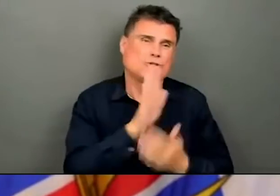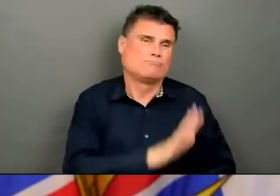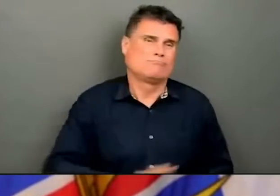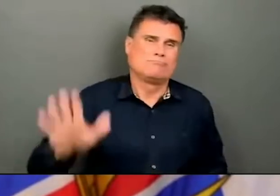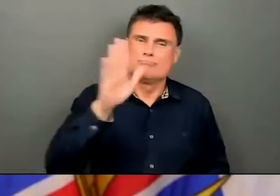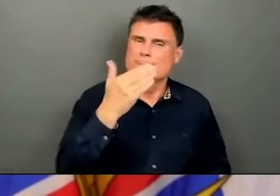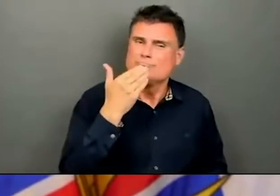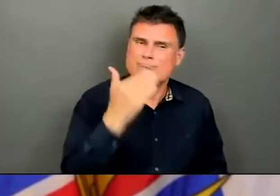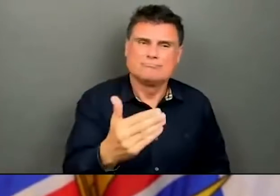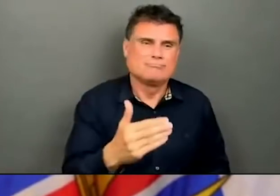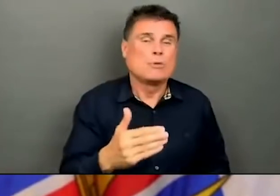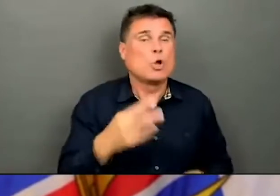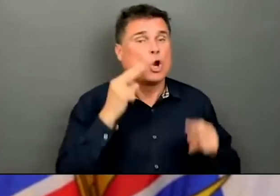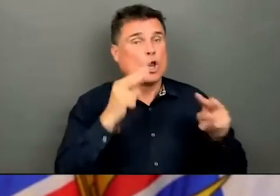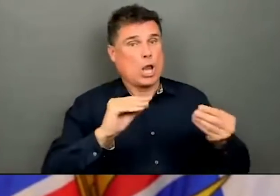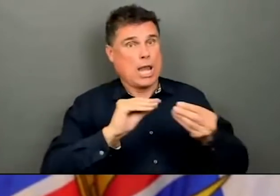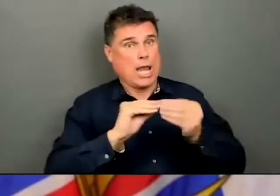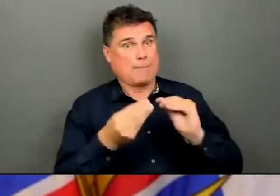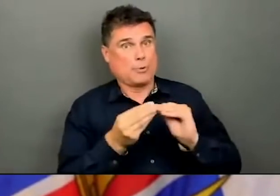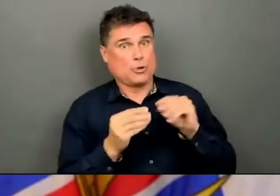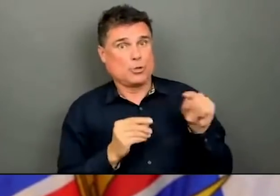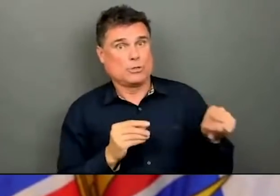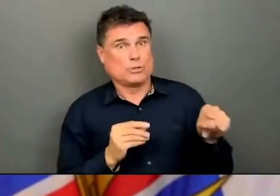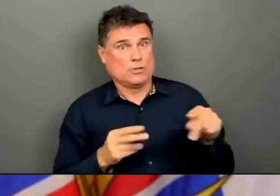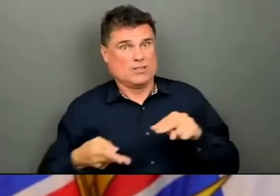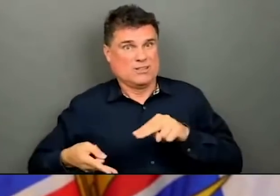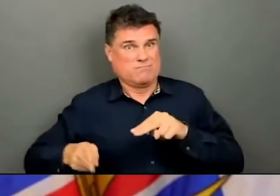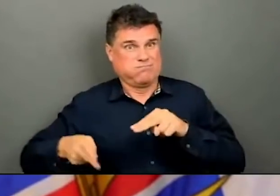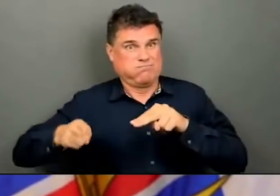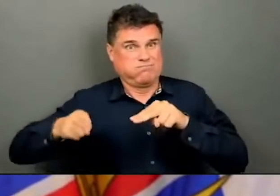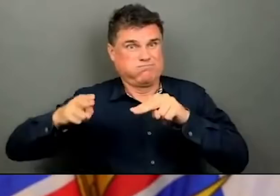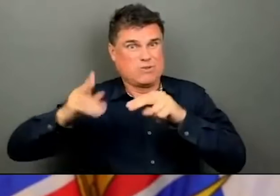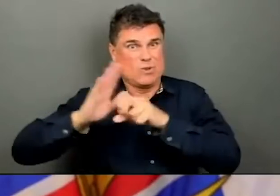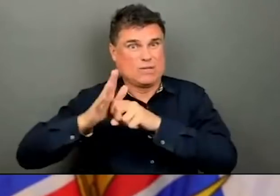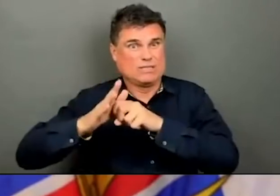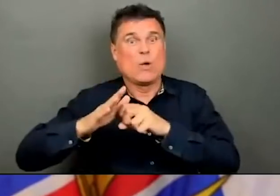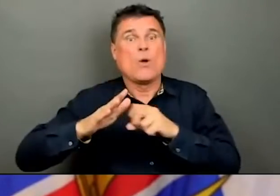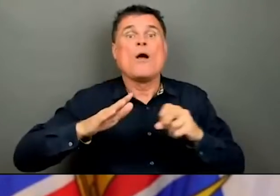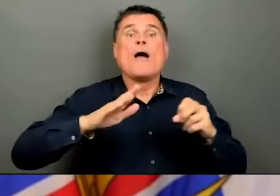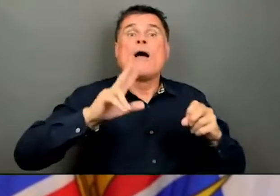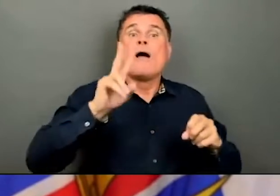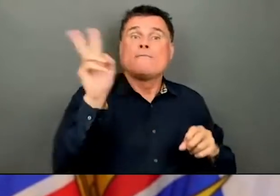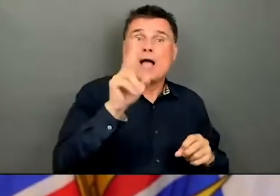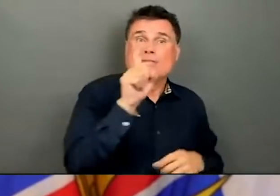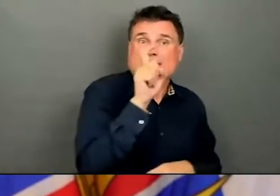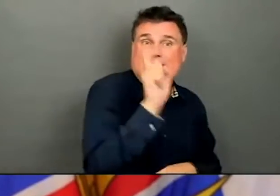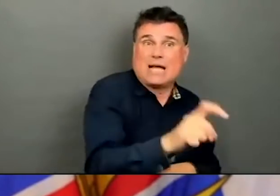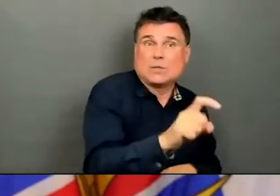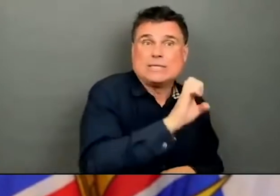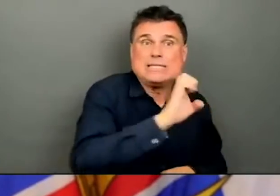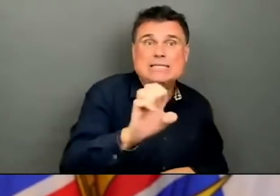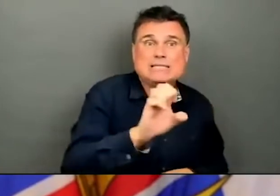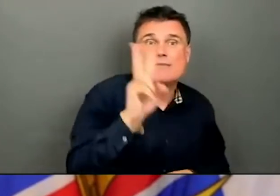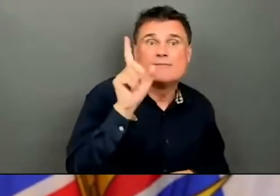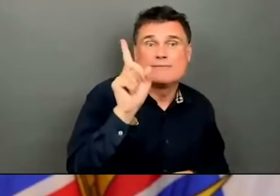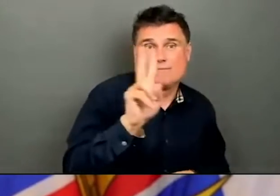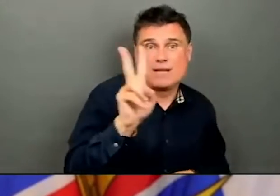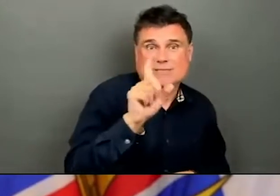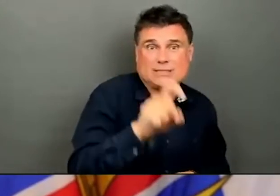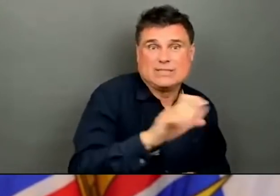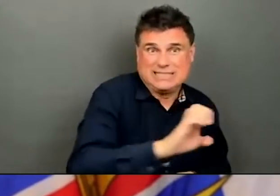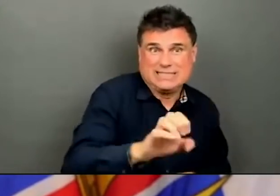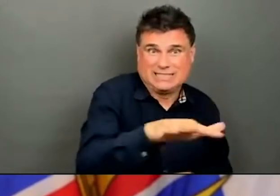up again in places like the downtown east side, so making sure we could bring second doses and first doses back to people and the